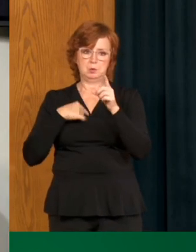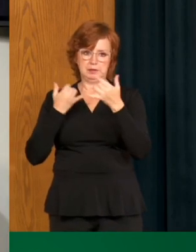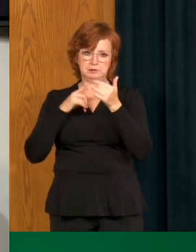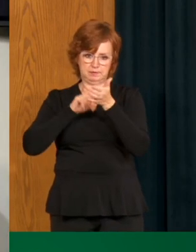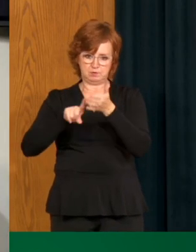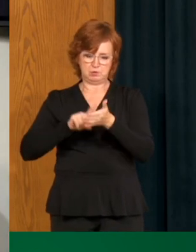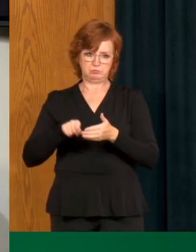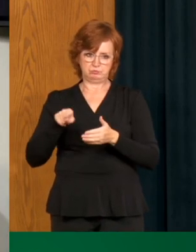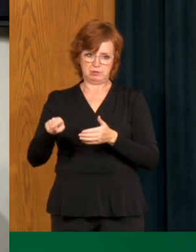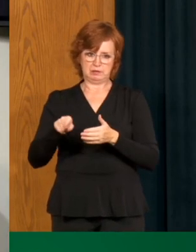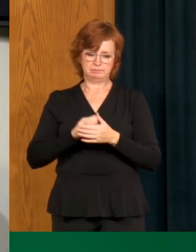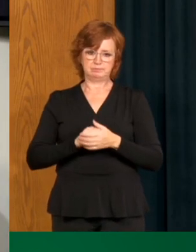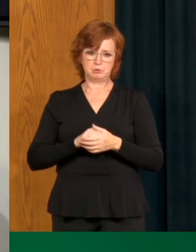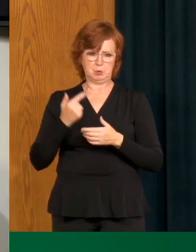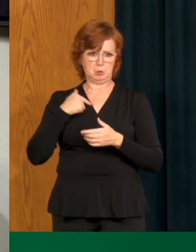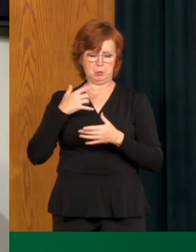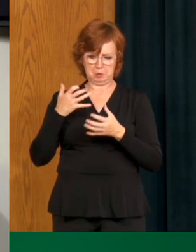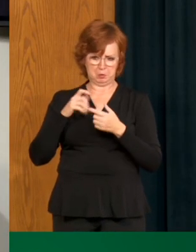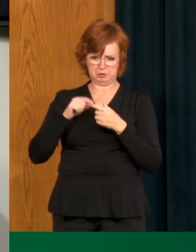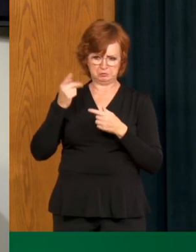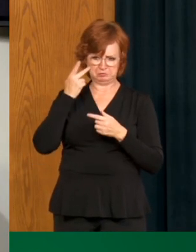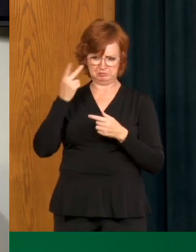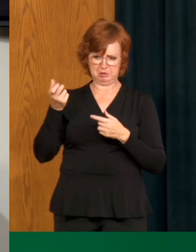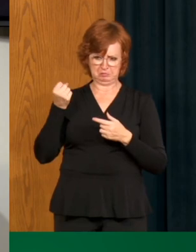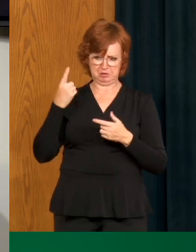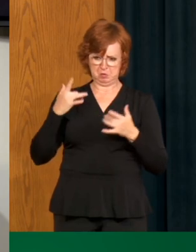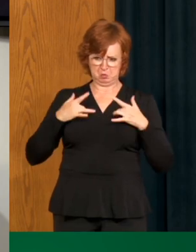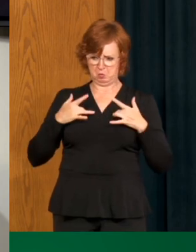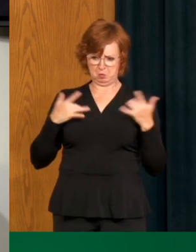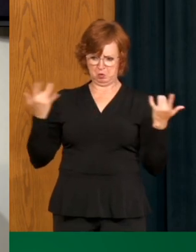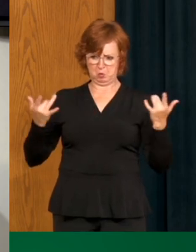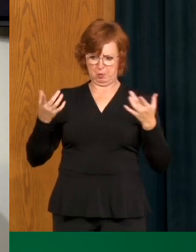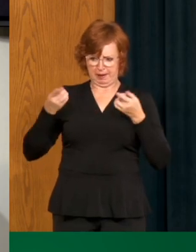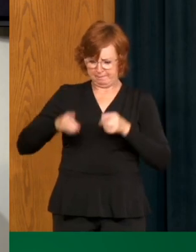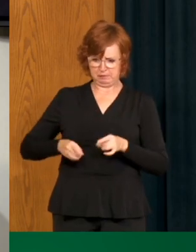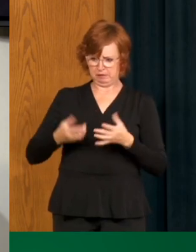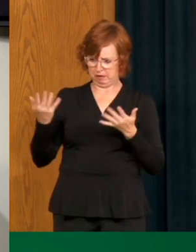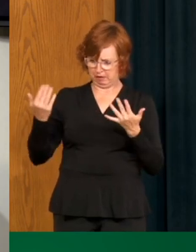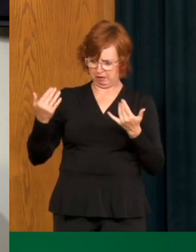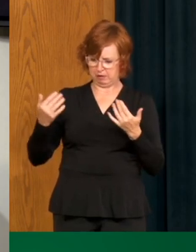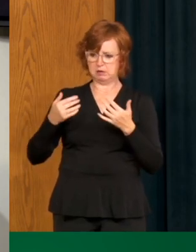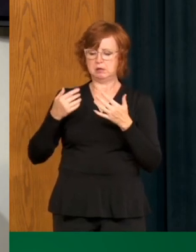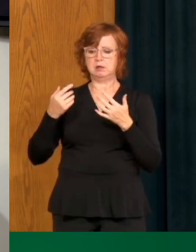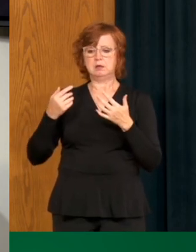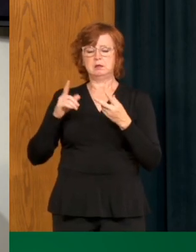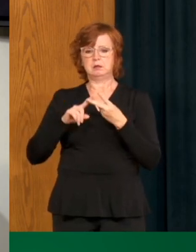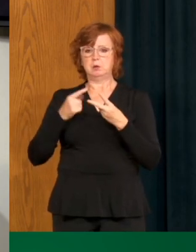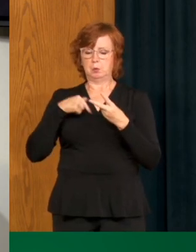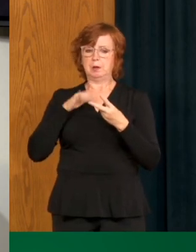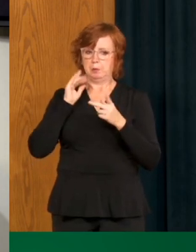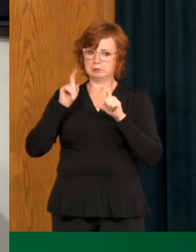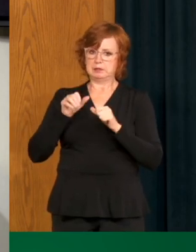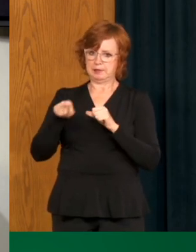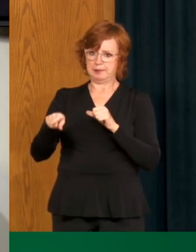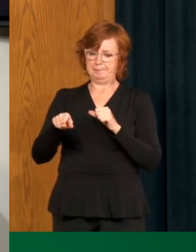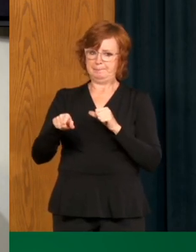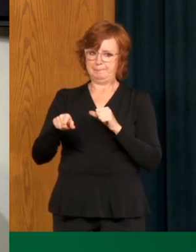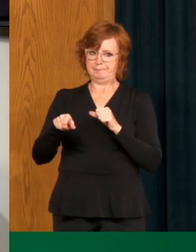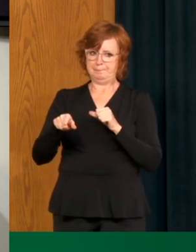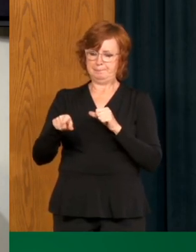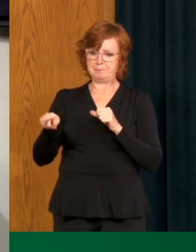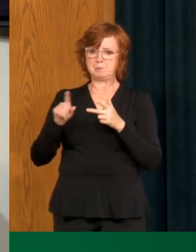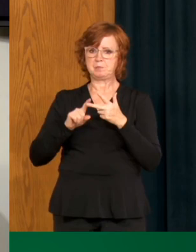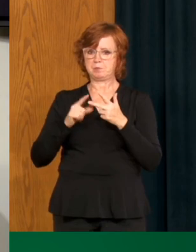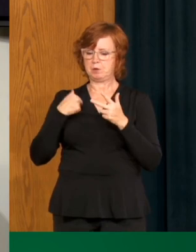sorry. There will be a follow up to understand why, uh, this happened and appropriate tests will be taken. We've always been very progressive in